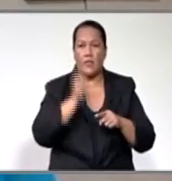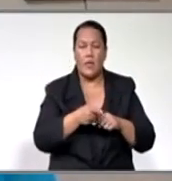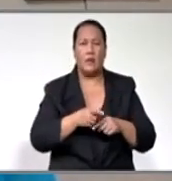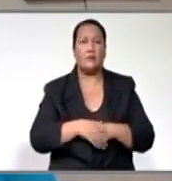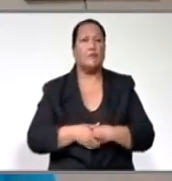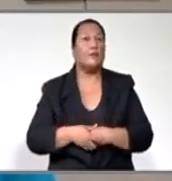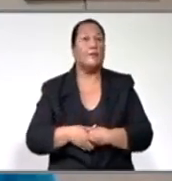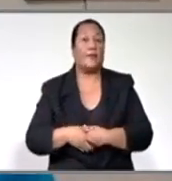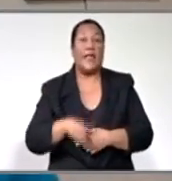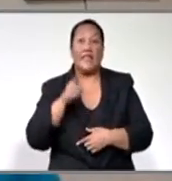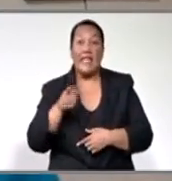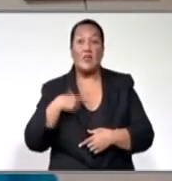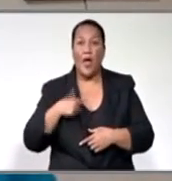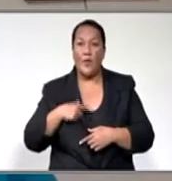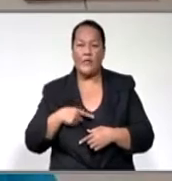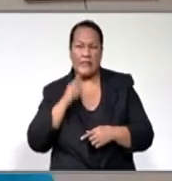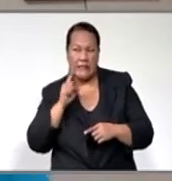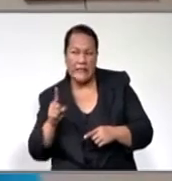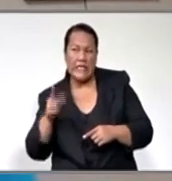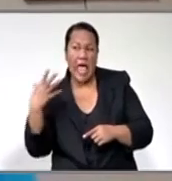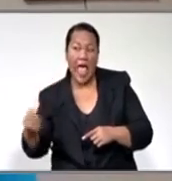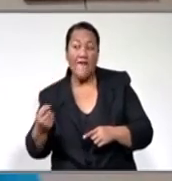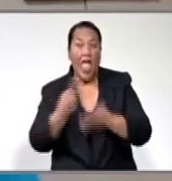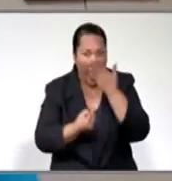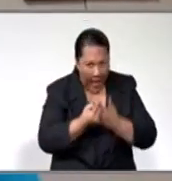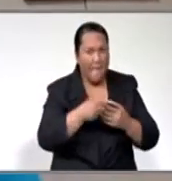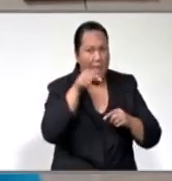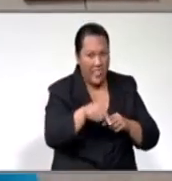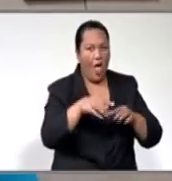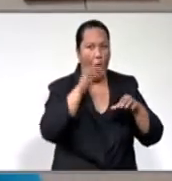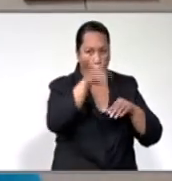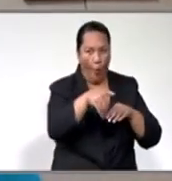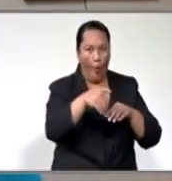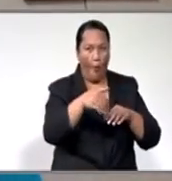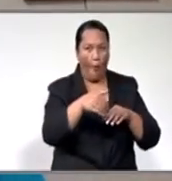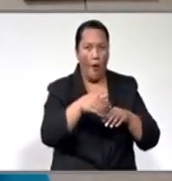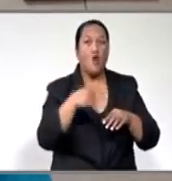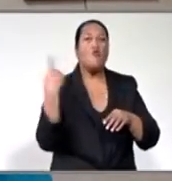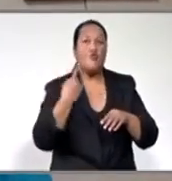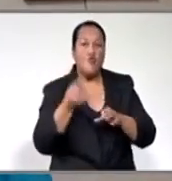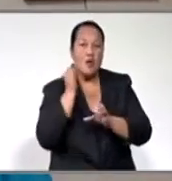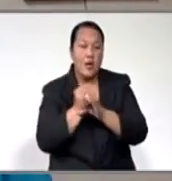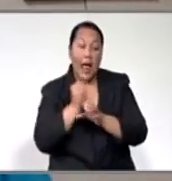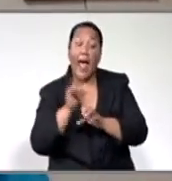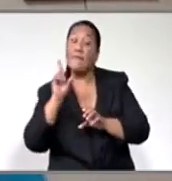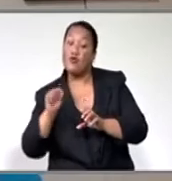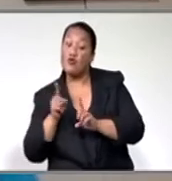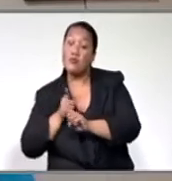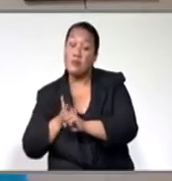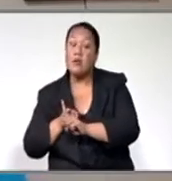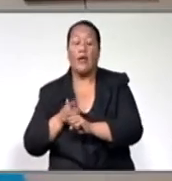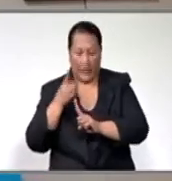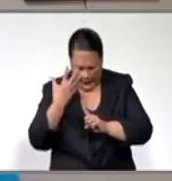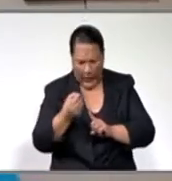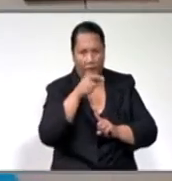that is what we are seeing. The perpetrators are at home. So what, and this year, this week alone, from the 26th of, from